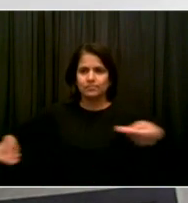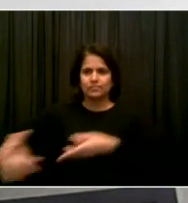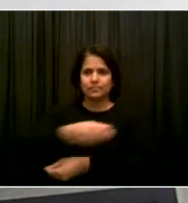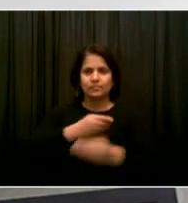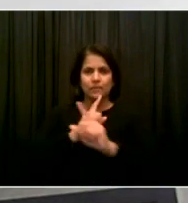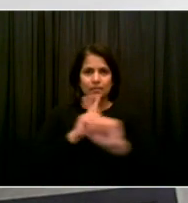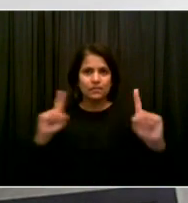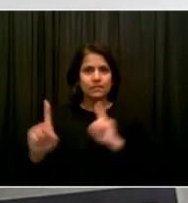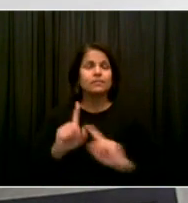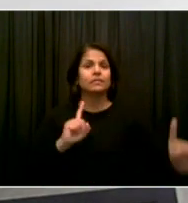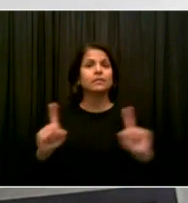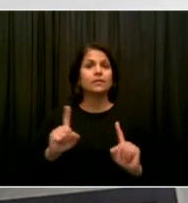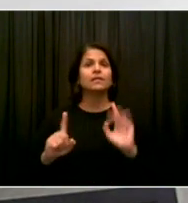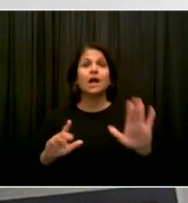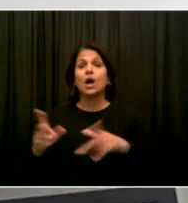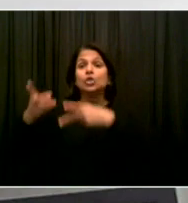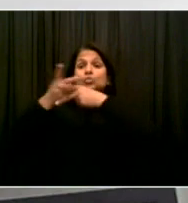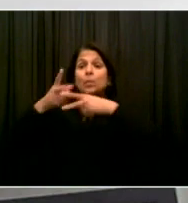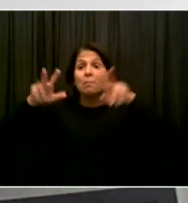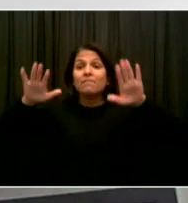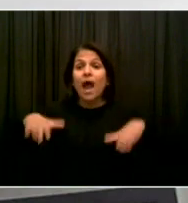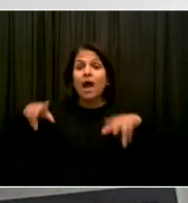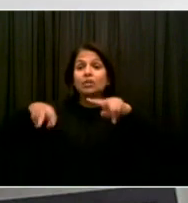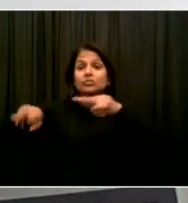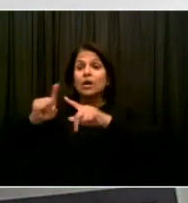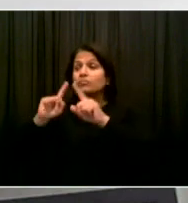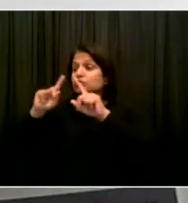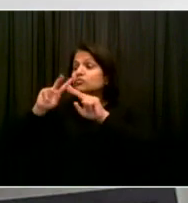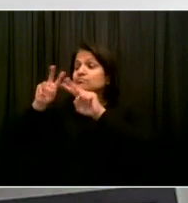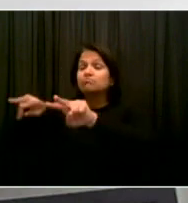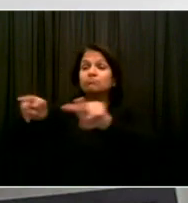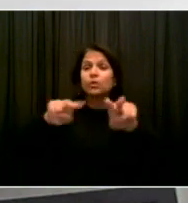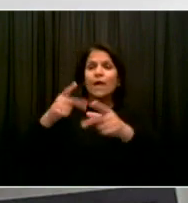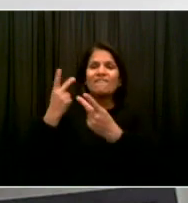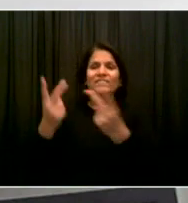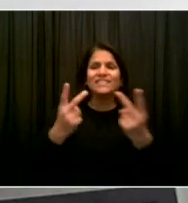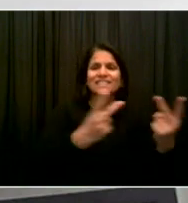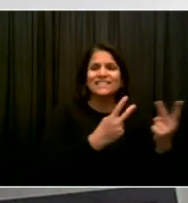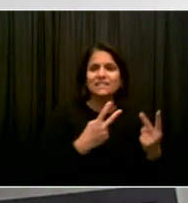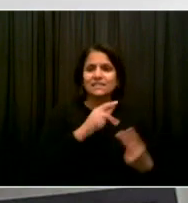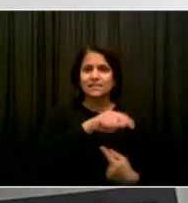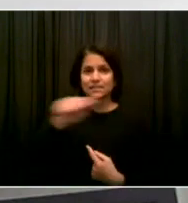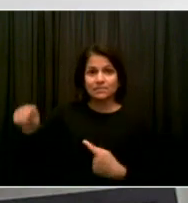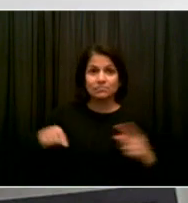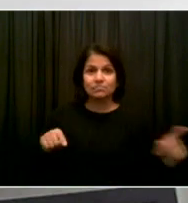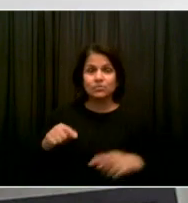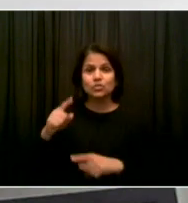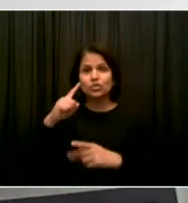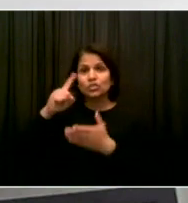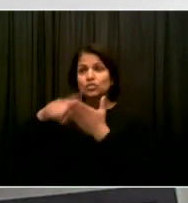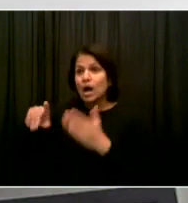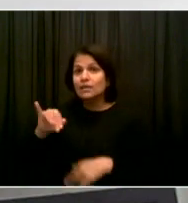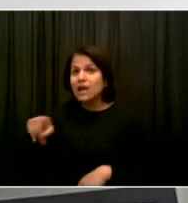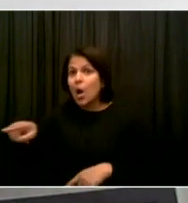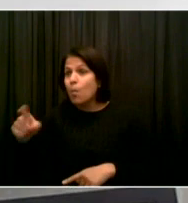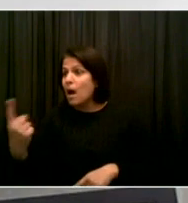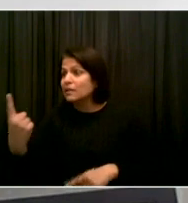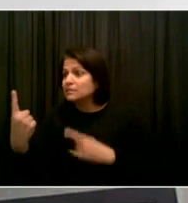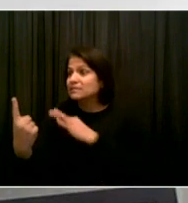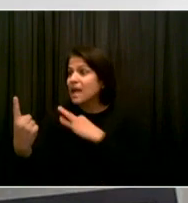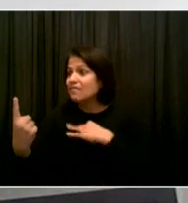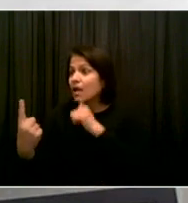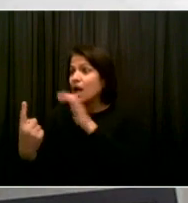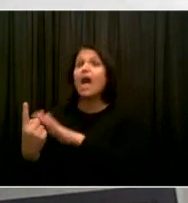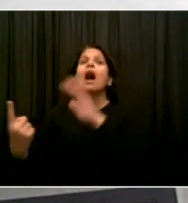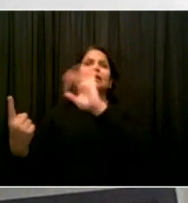sites, the smaller sites, so that we can constantly re-equilibrate staff and we can move people from one